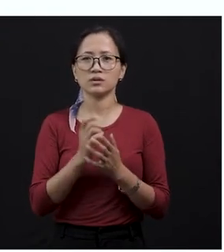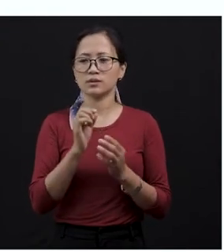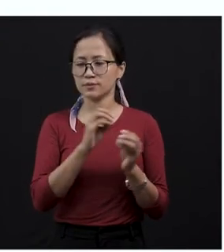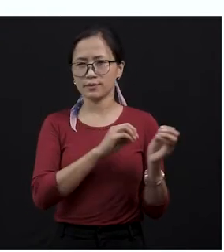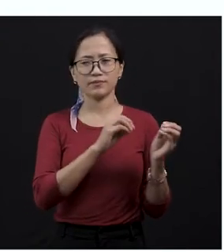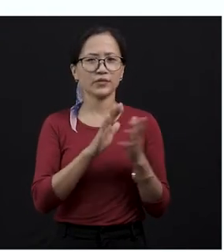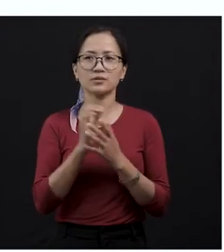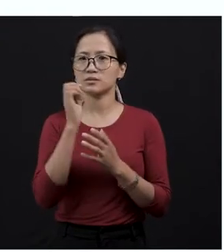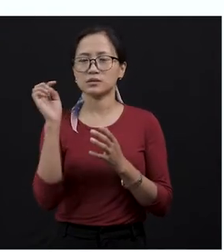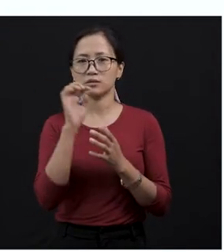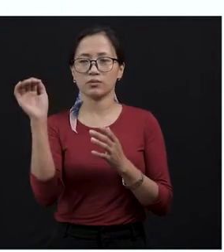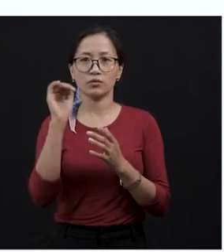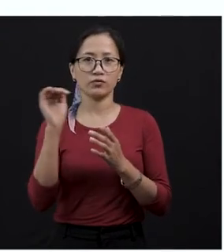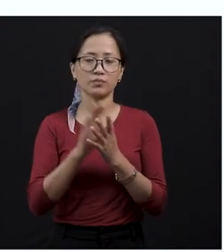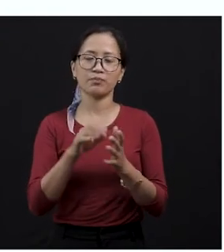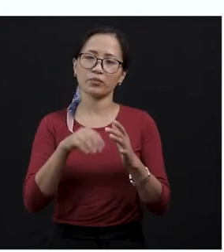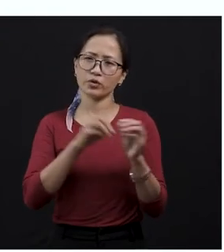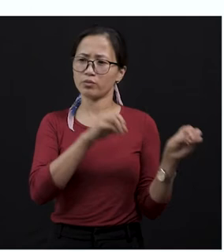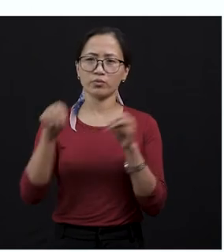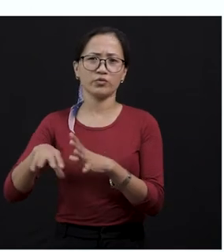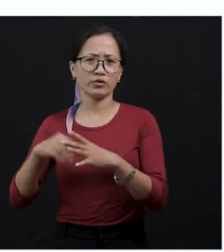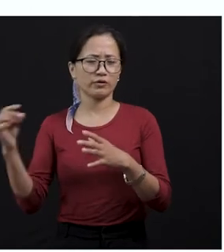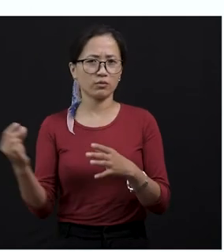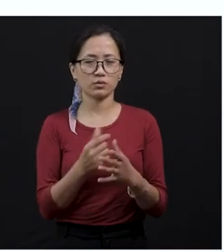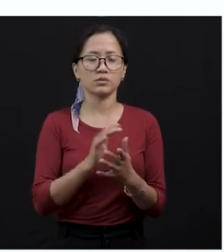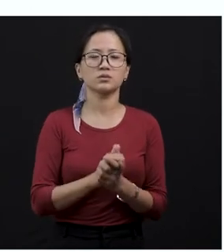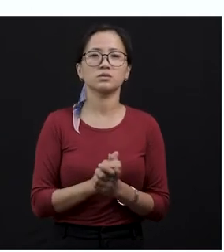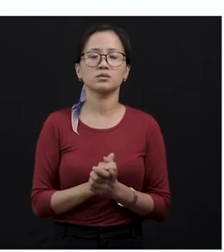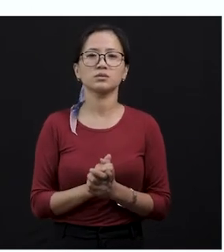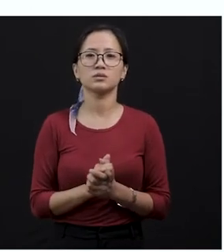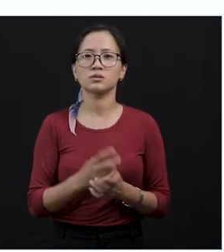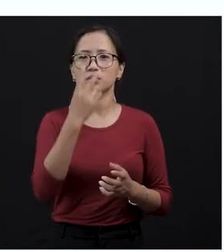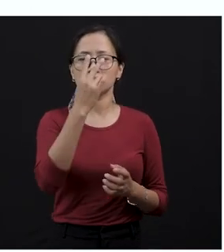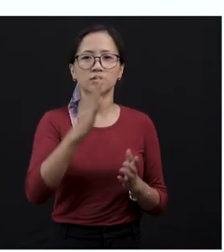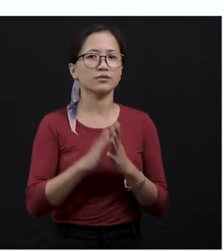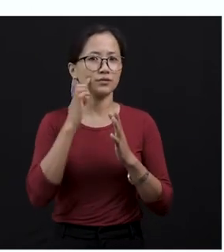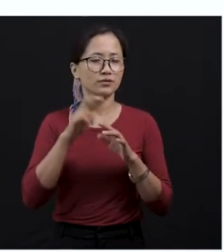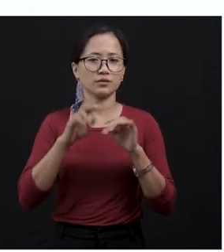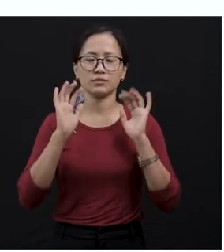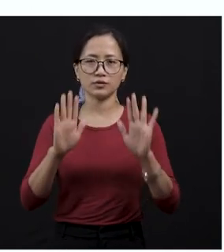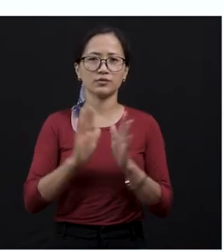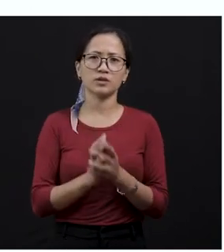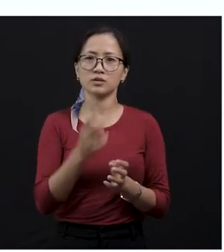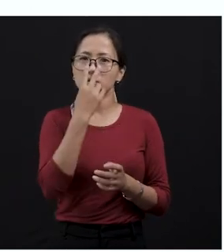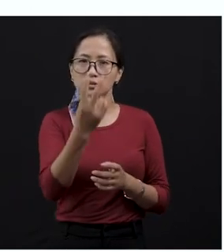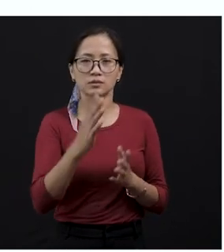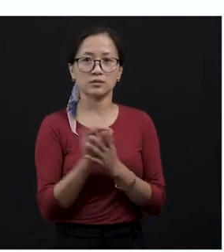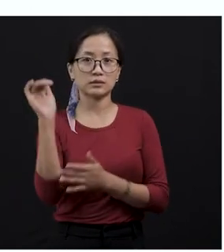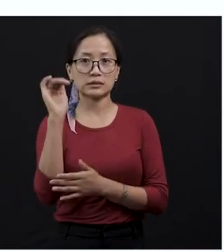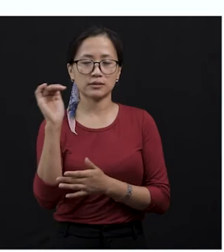means move out quickly. As we have just discussed in the word meanings now. When you see, if you have ever seen a snake